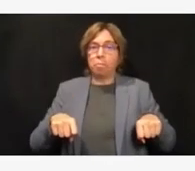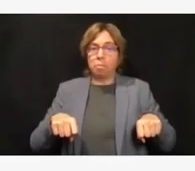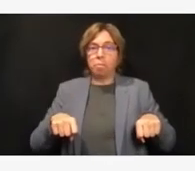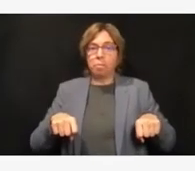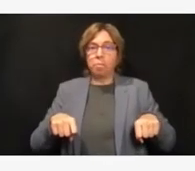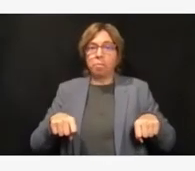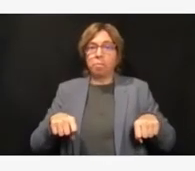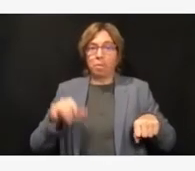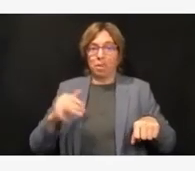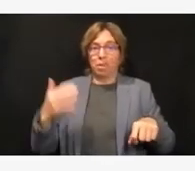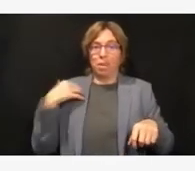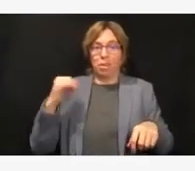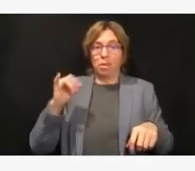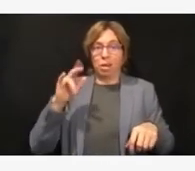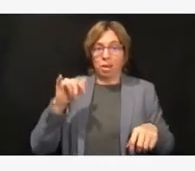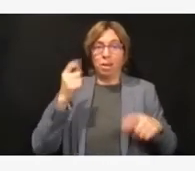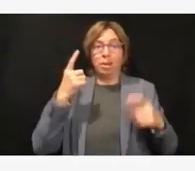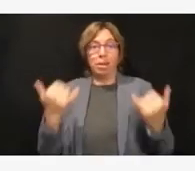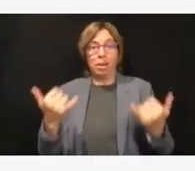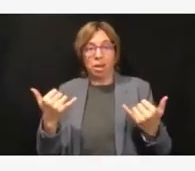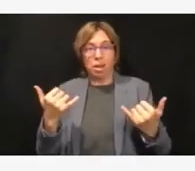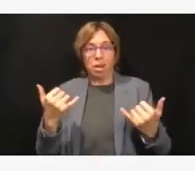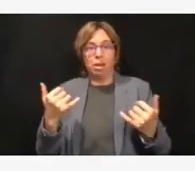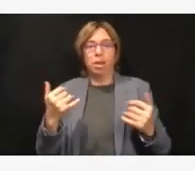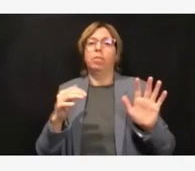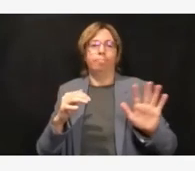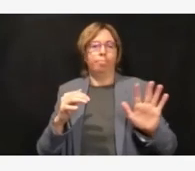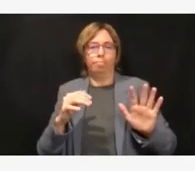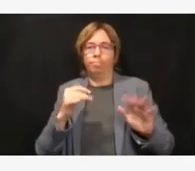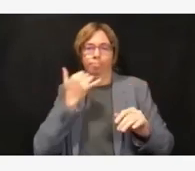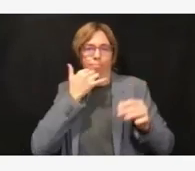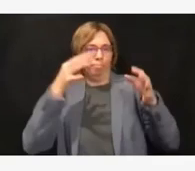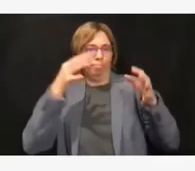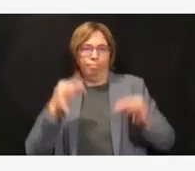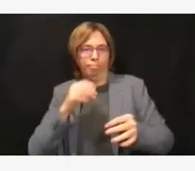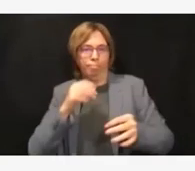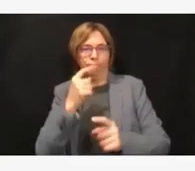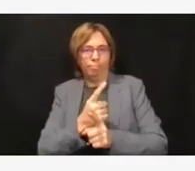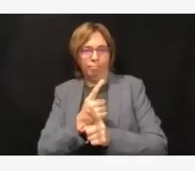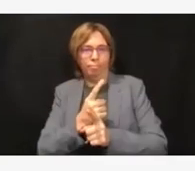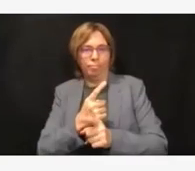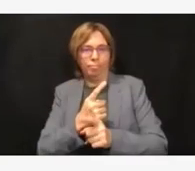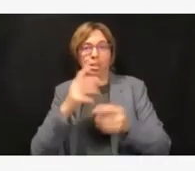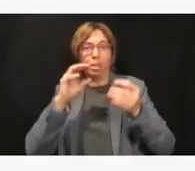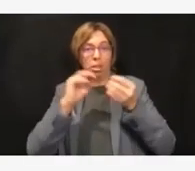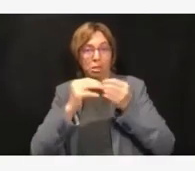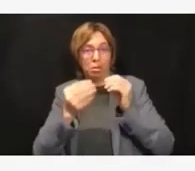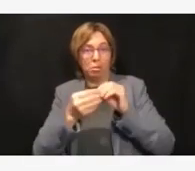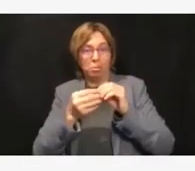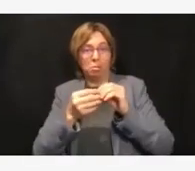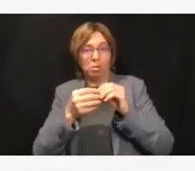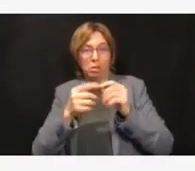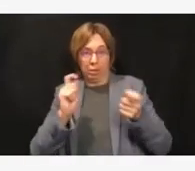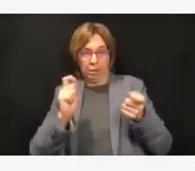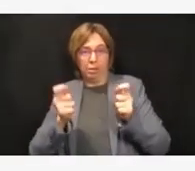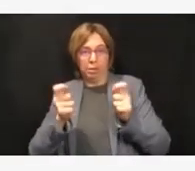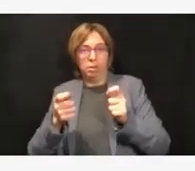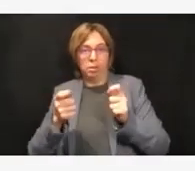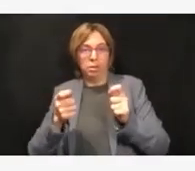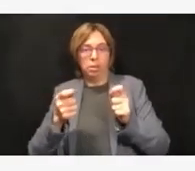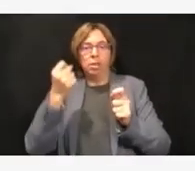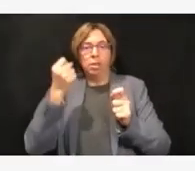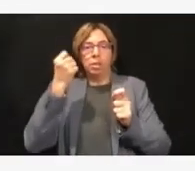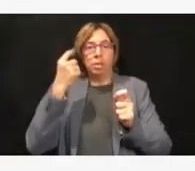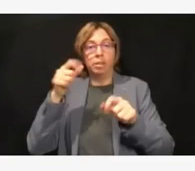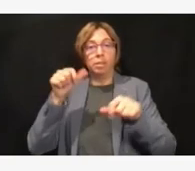was the right thing to do. But then as the data changed, just like any good scientist, we had to change our approach